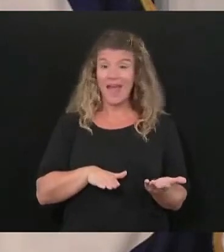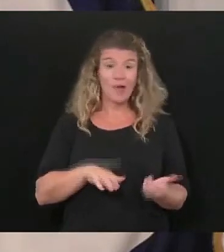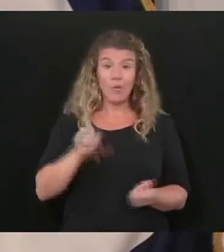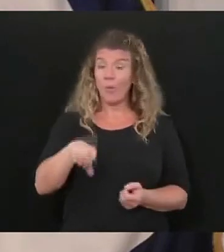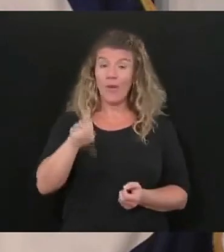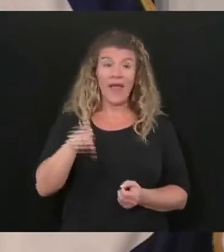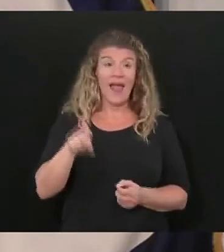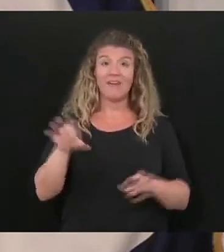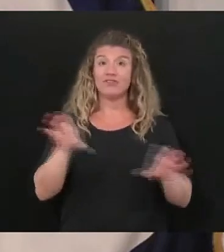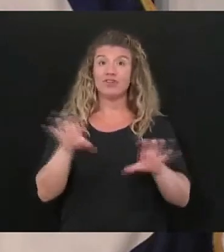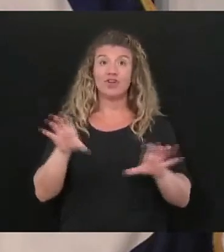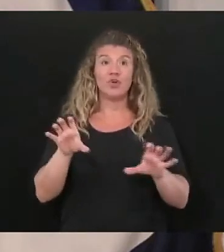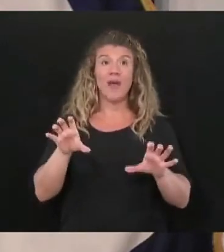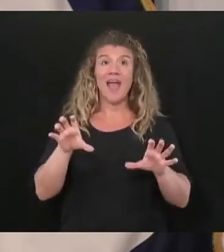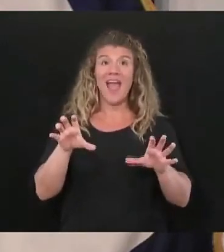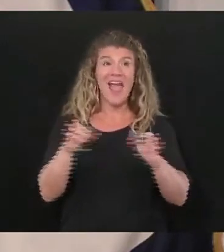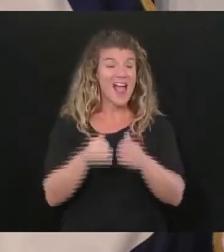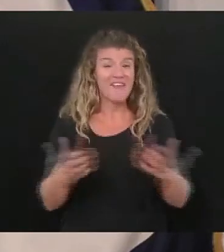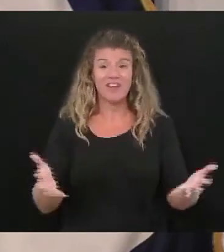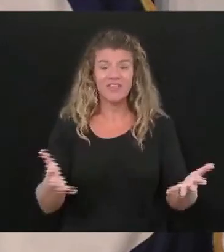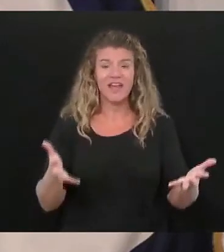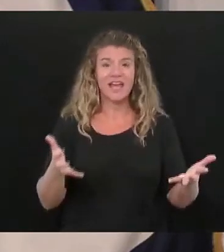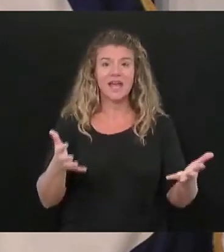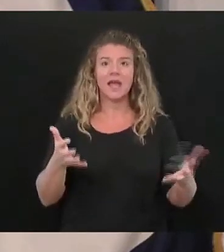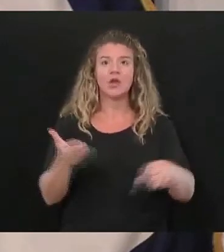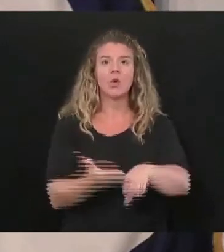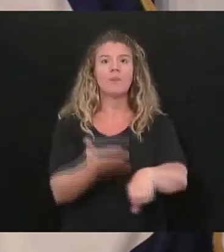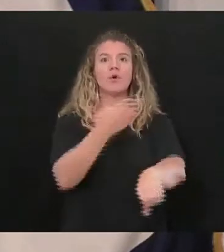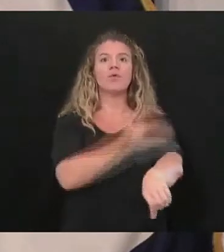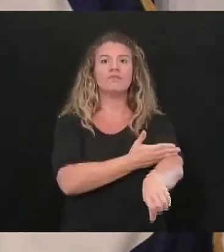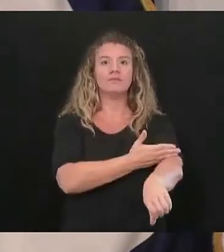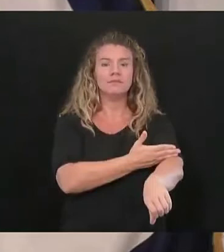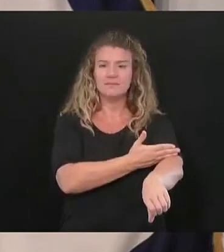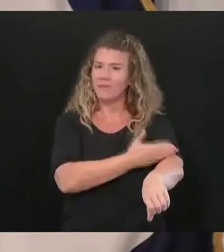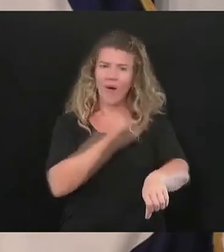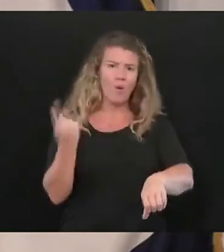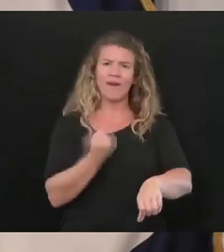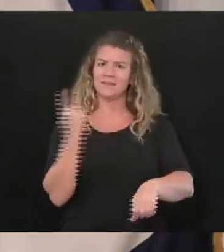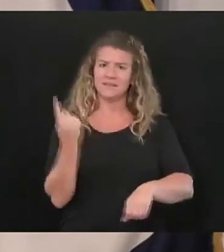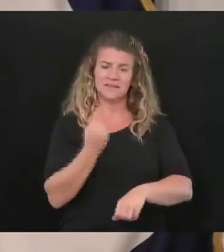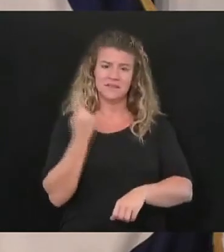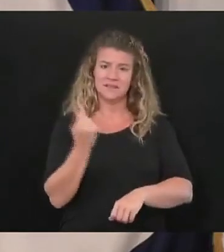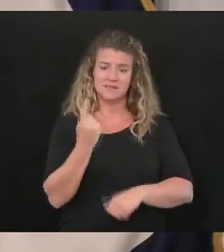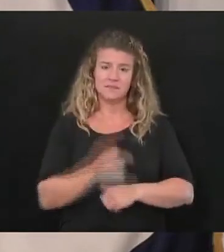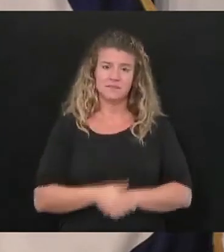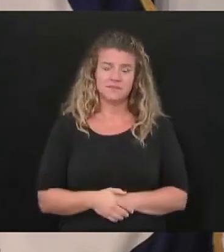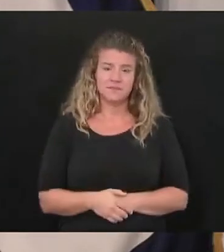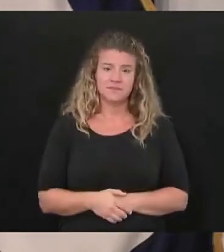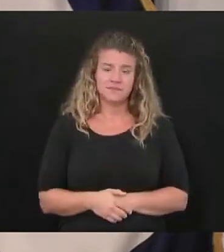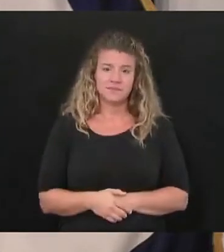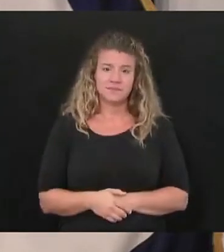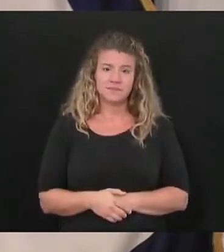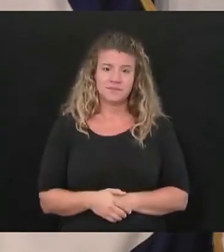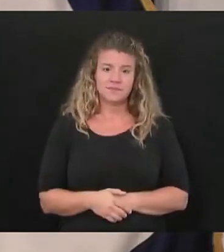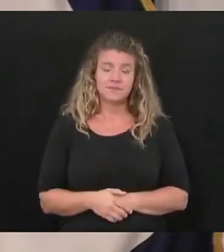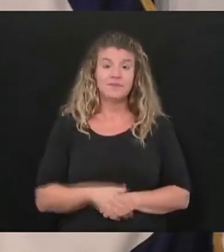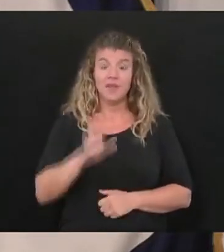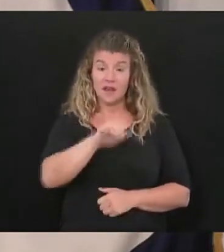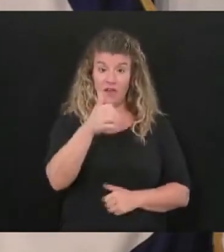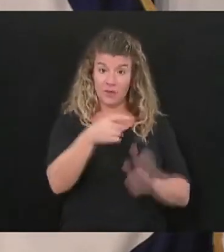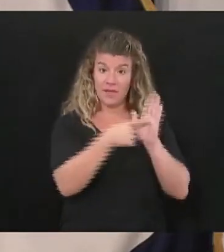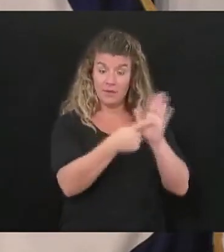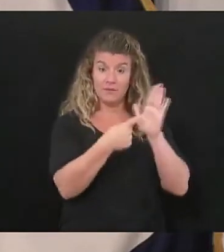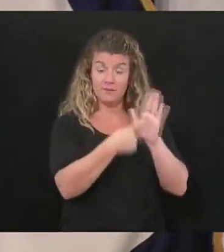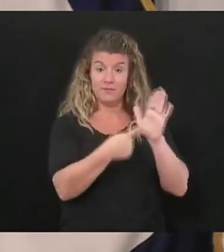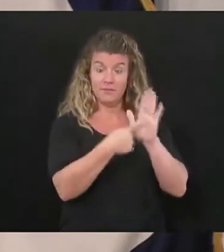always better always better and you know and I'll give you another perfect example